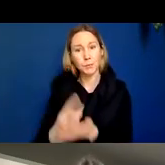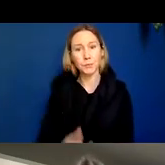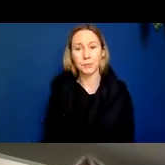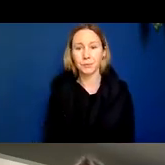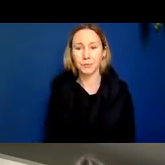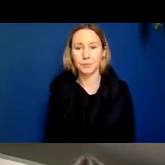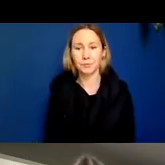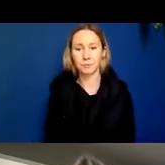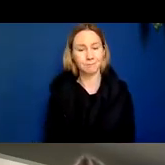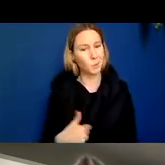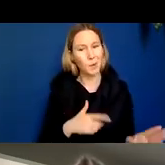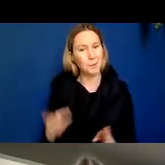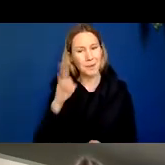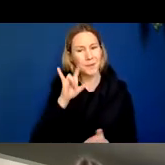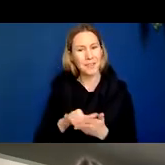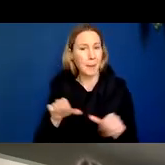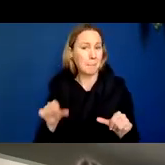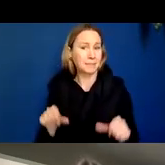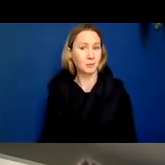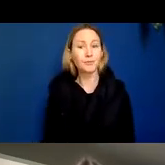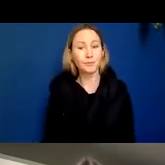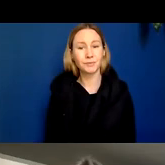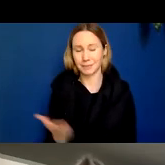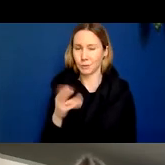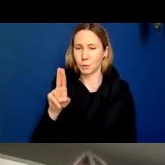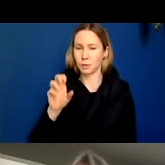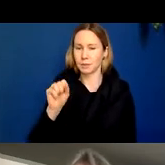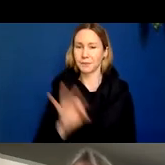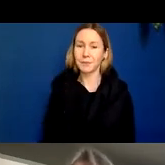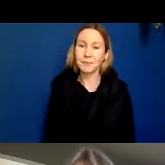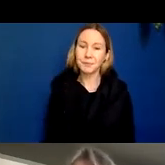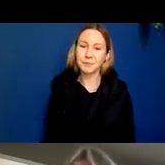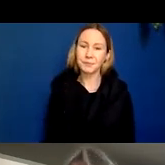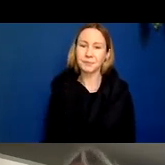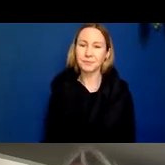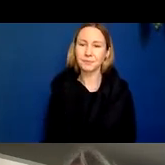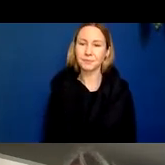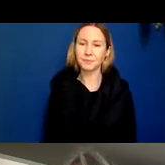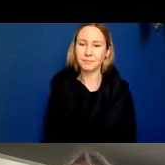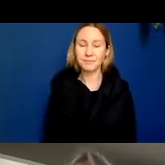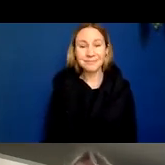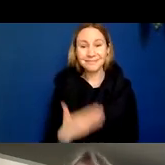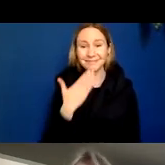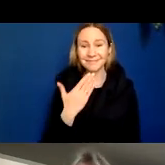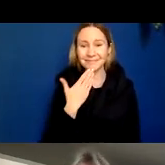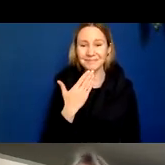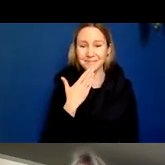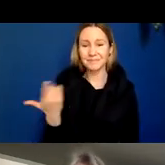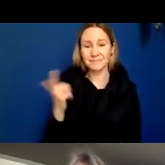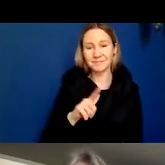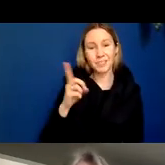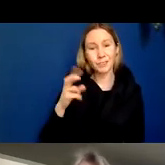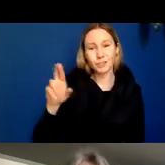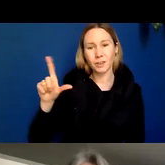preparing for the contingency at UCSF great thank you and Dr. Lanada